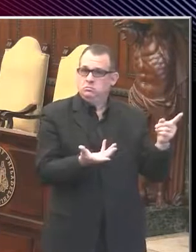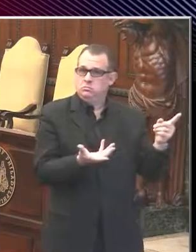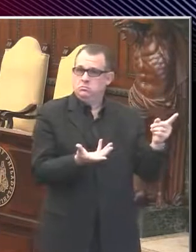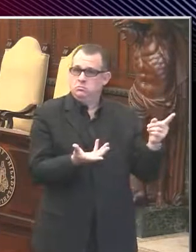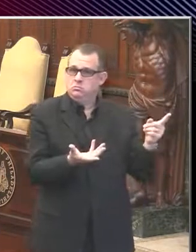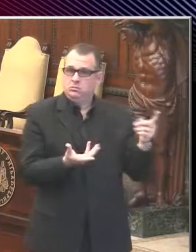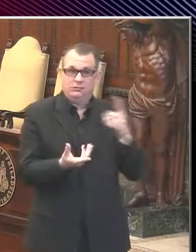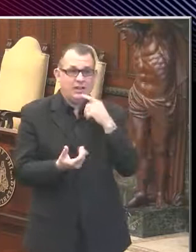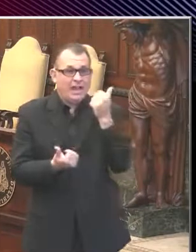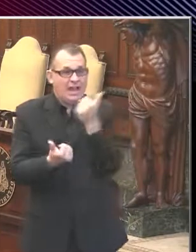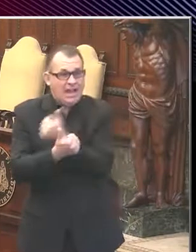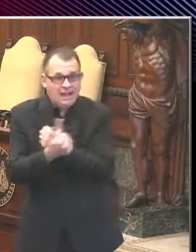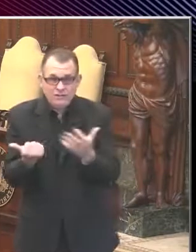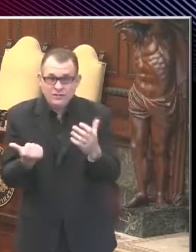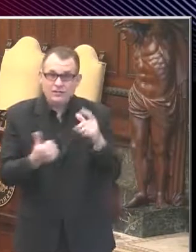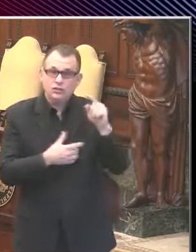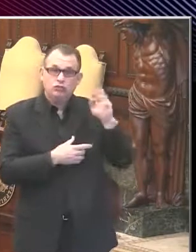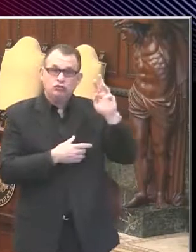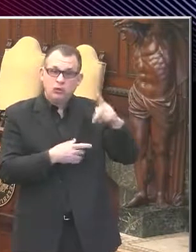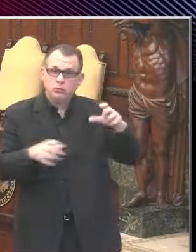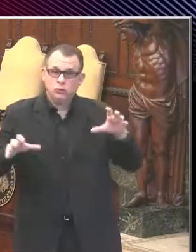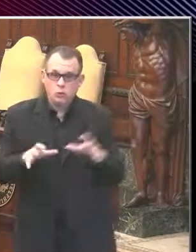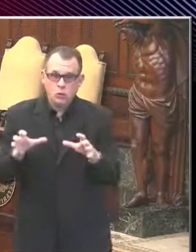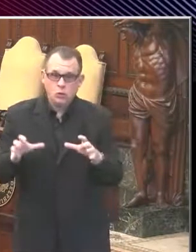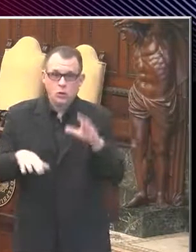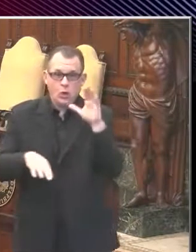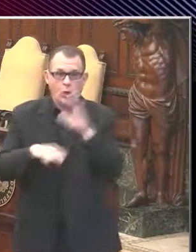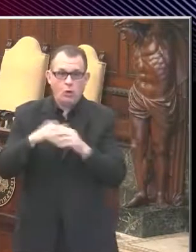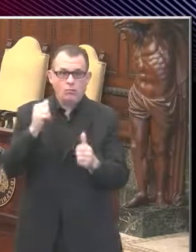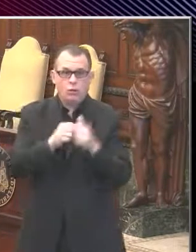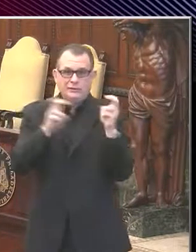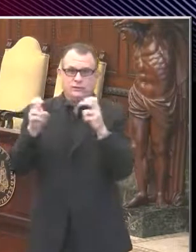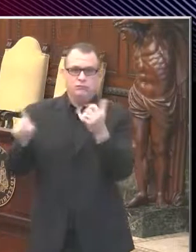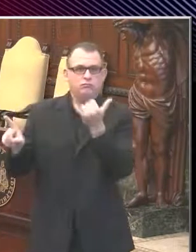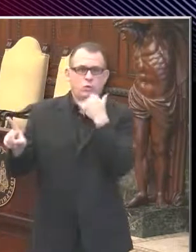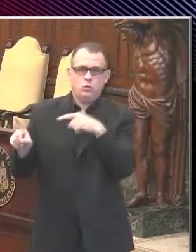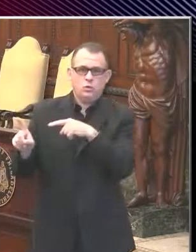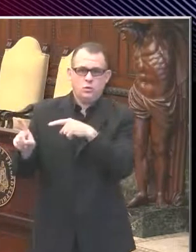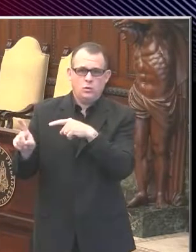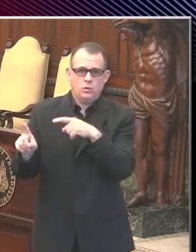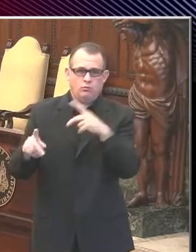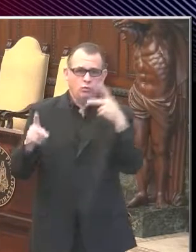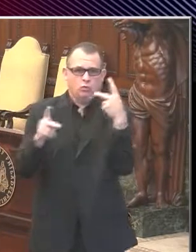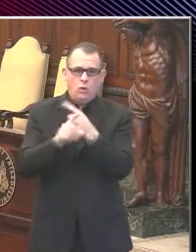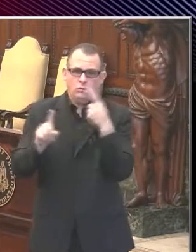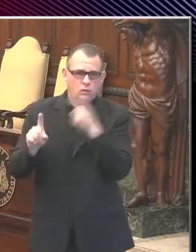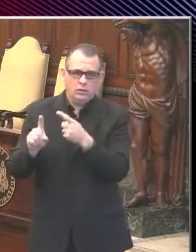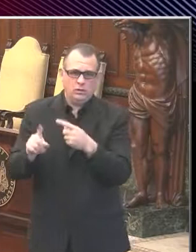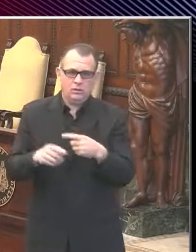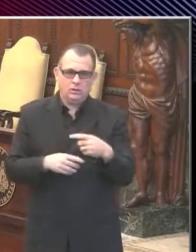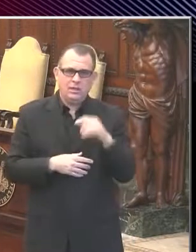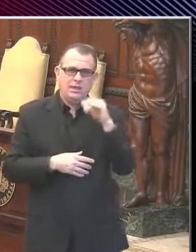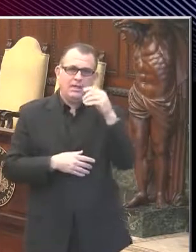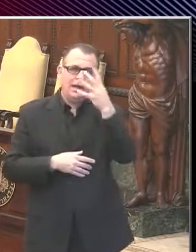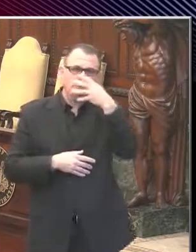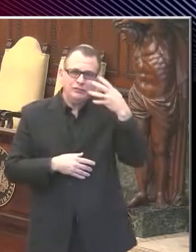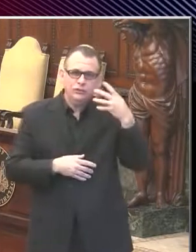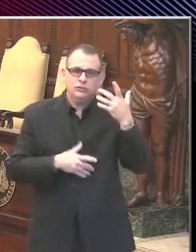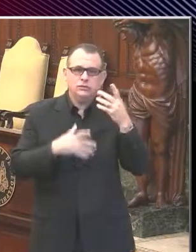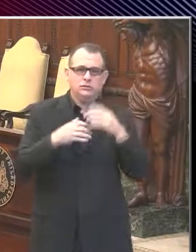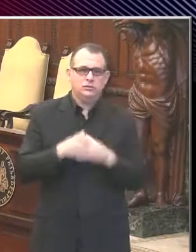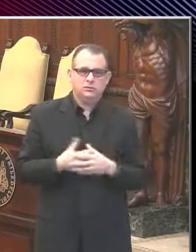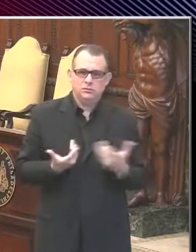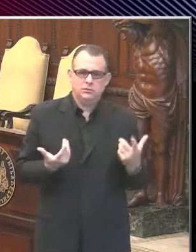most things are wrong, especially when it comes to immigration and immigration issues. He is totally wrong. And